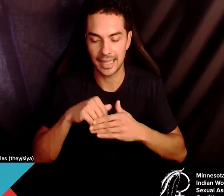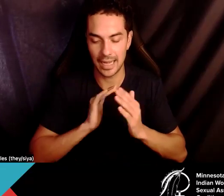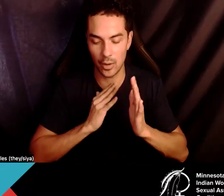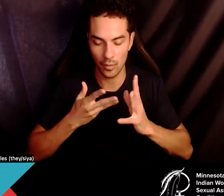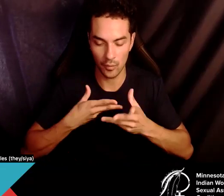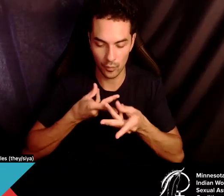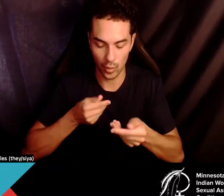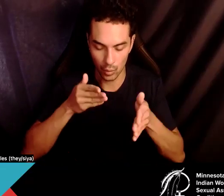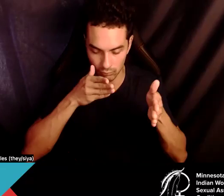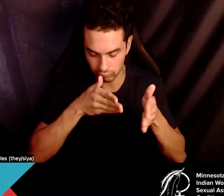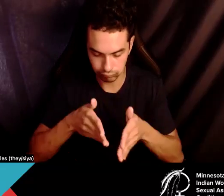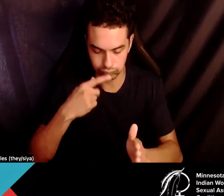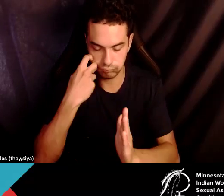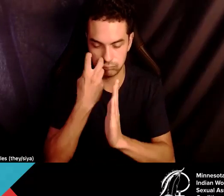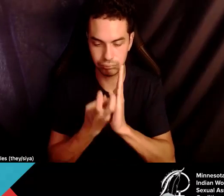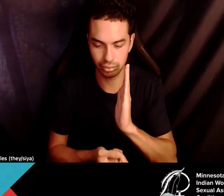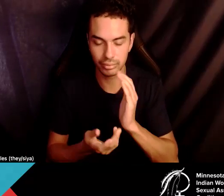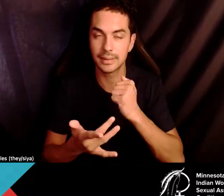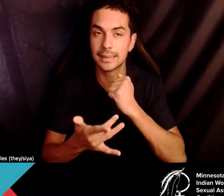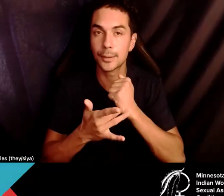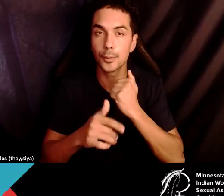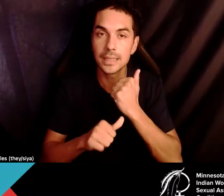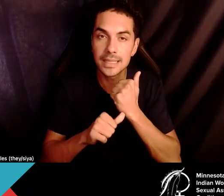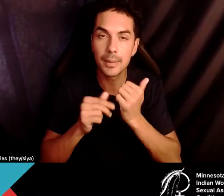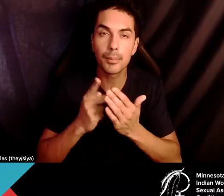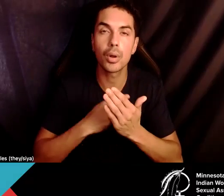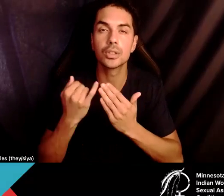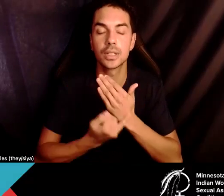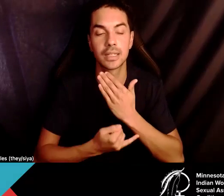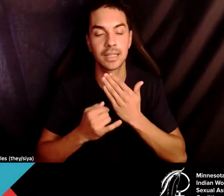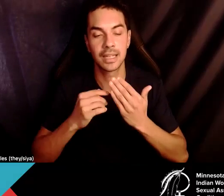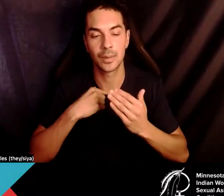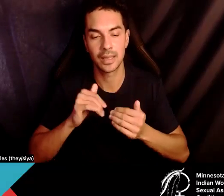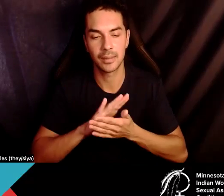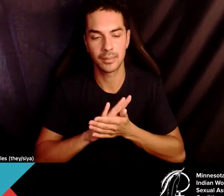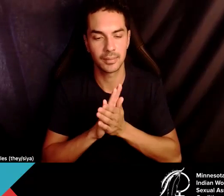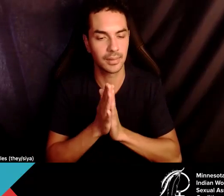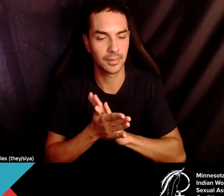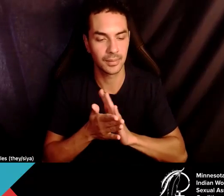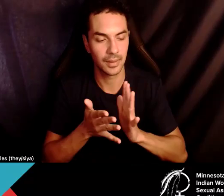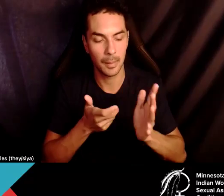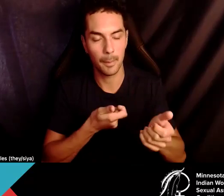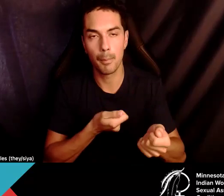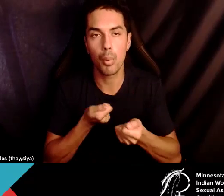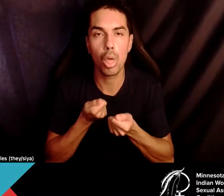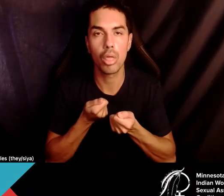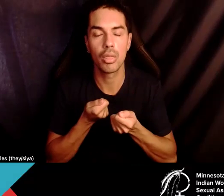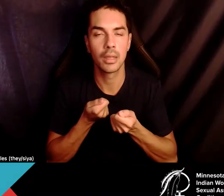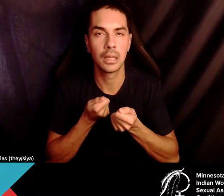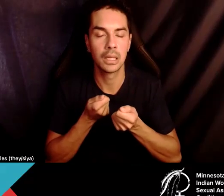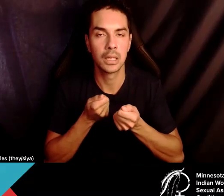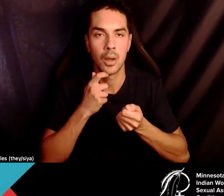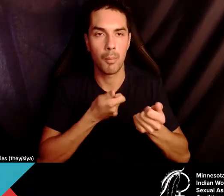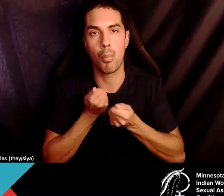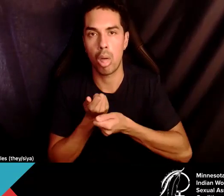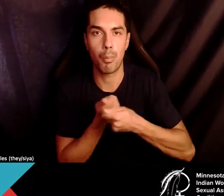our own training and technical assistance projects, and we can be pulled in a million different directions to attend